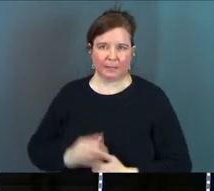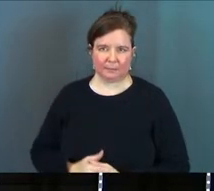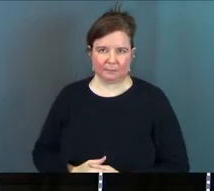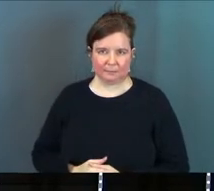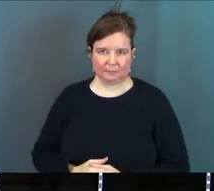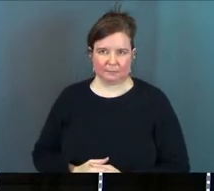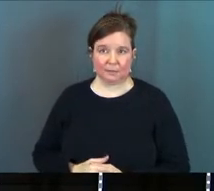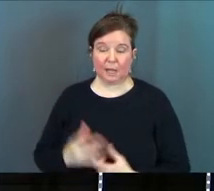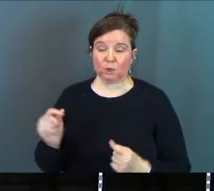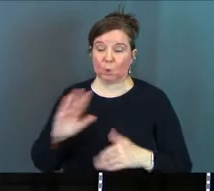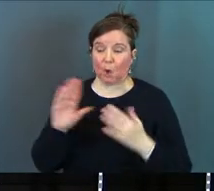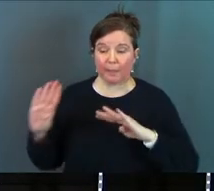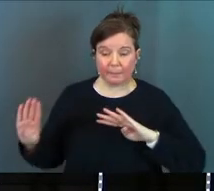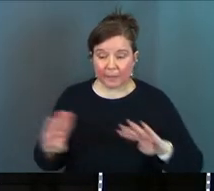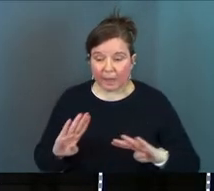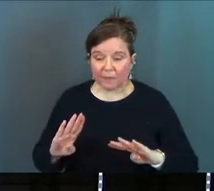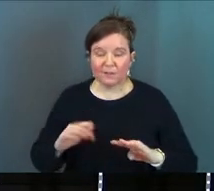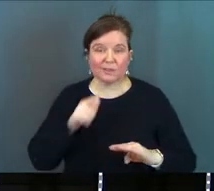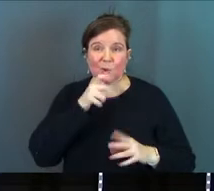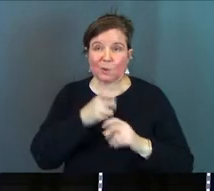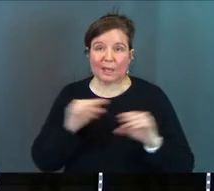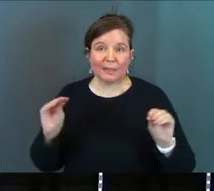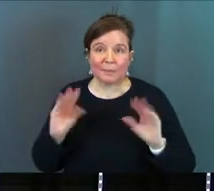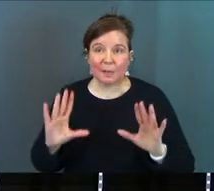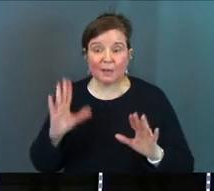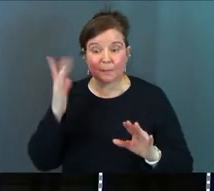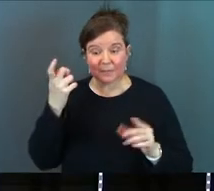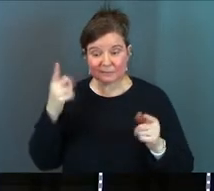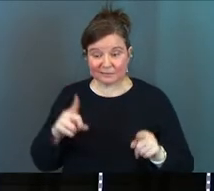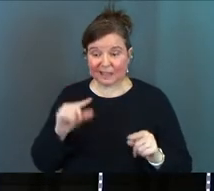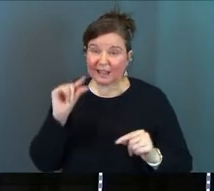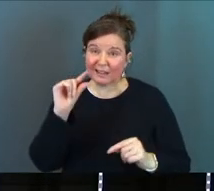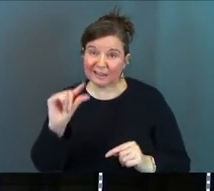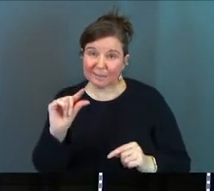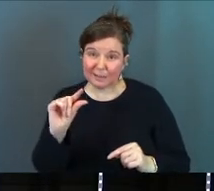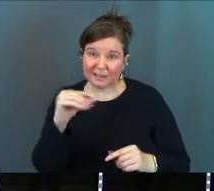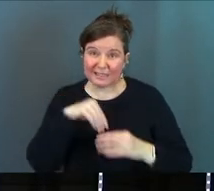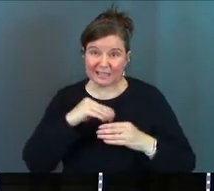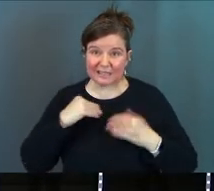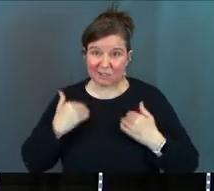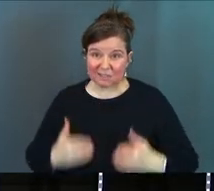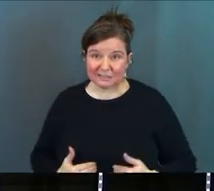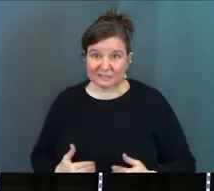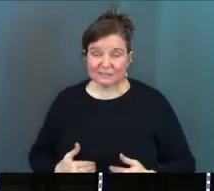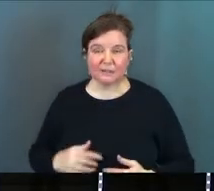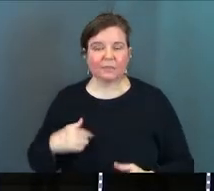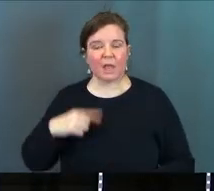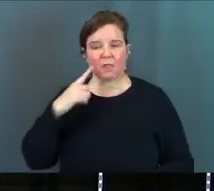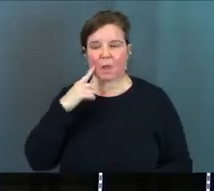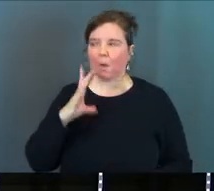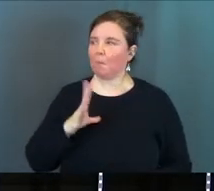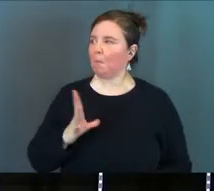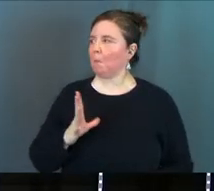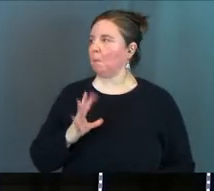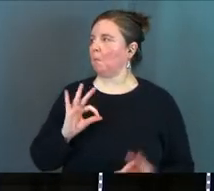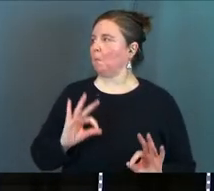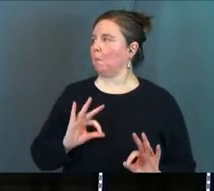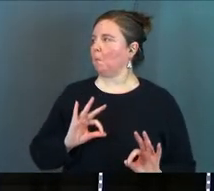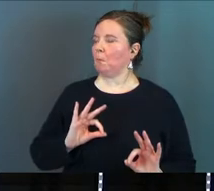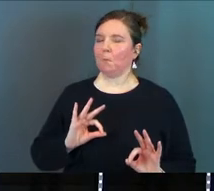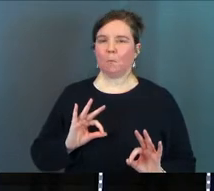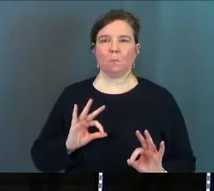and they do all the behaviors they don't get the miracle and because they've got just a little bit in their system they think they're okay